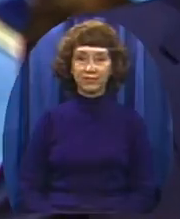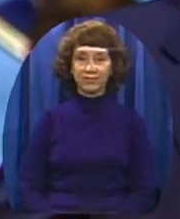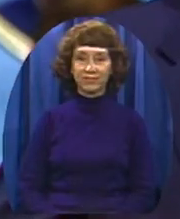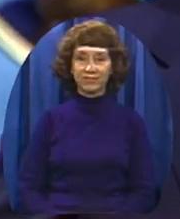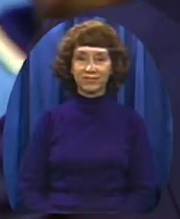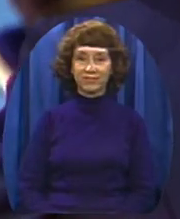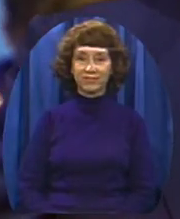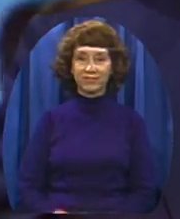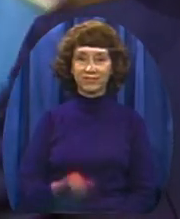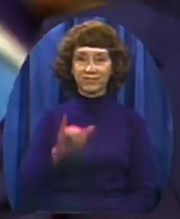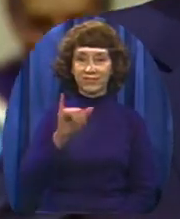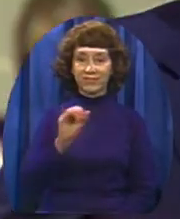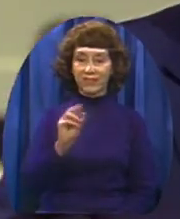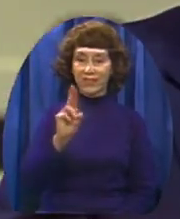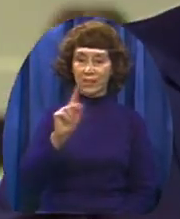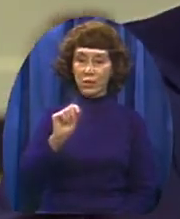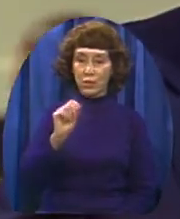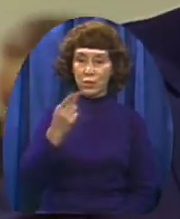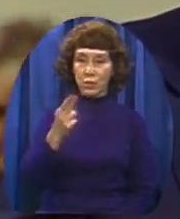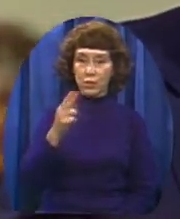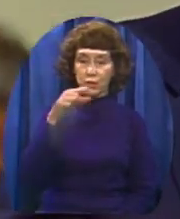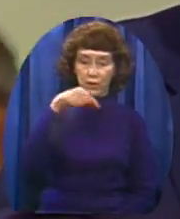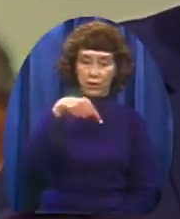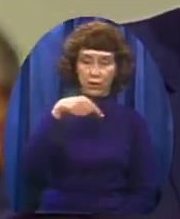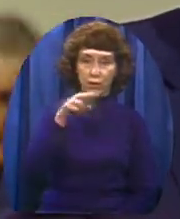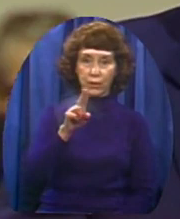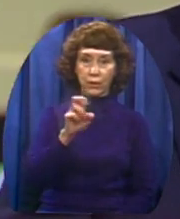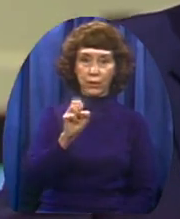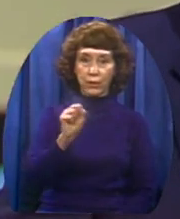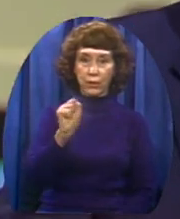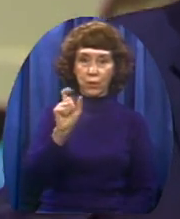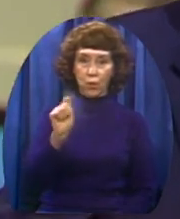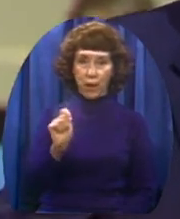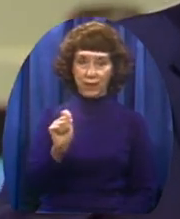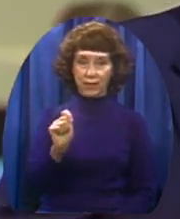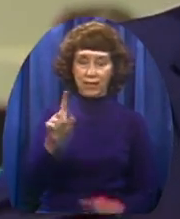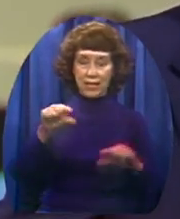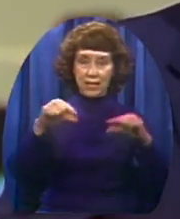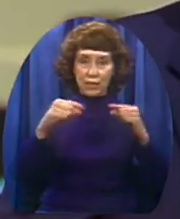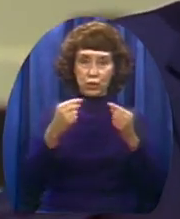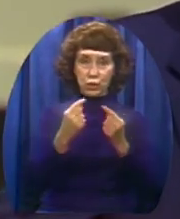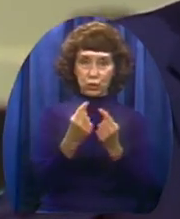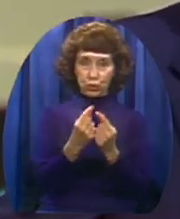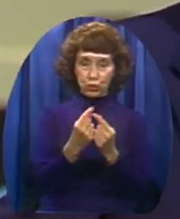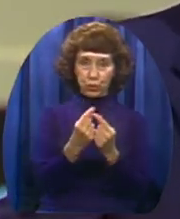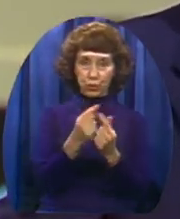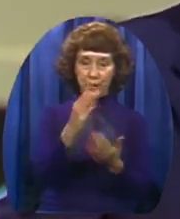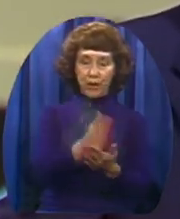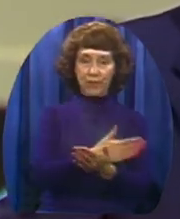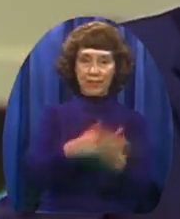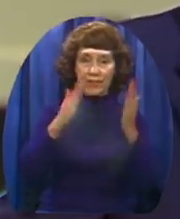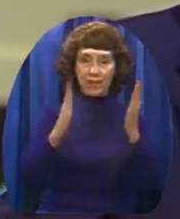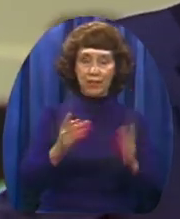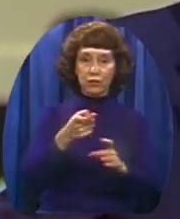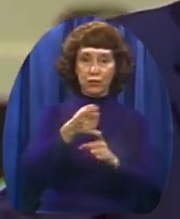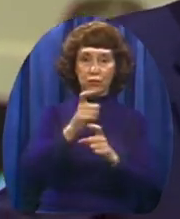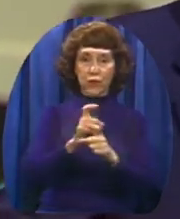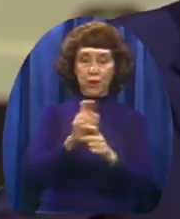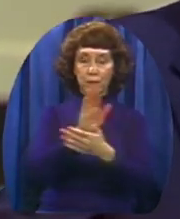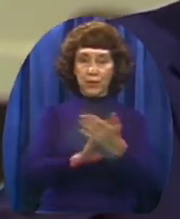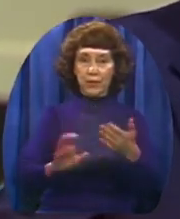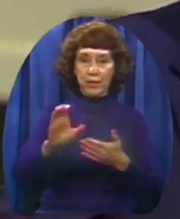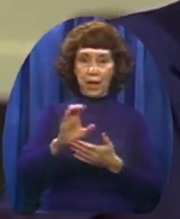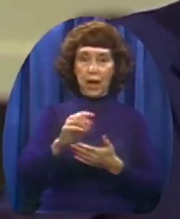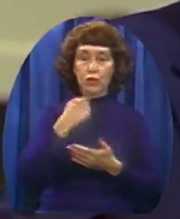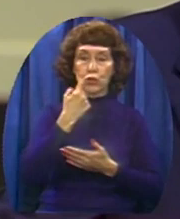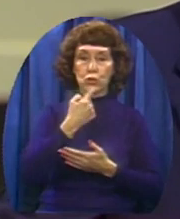YouthQuest There's a group of young people from the youth major at Liberty Baptist College. They're going